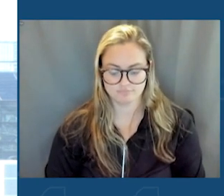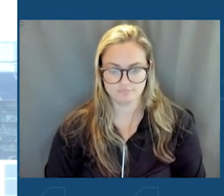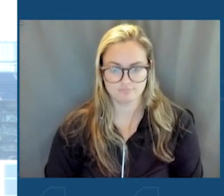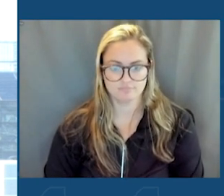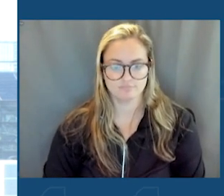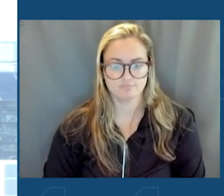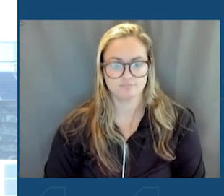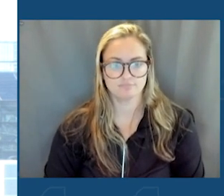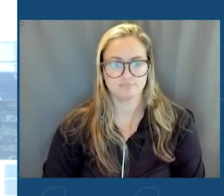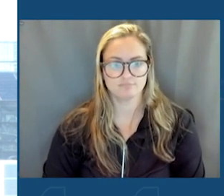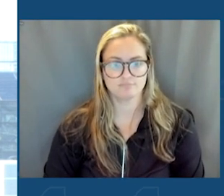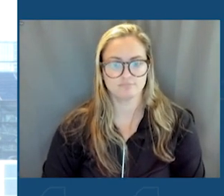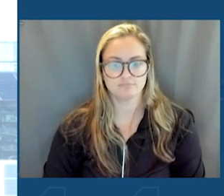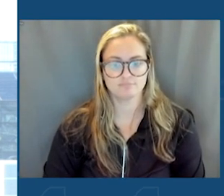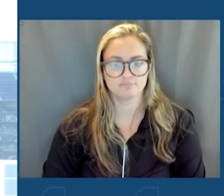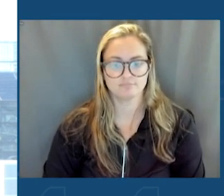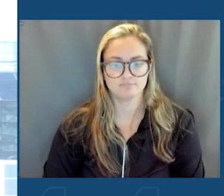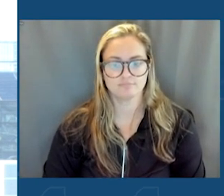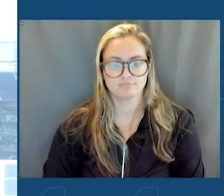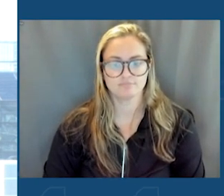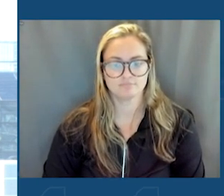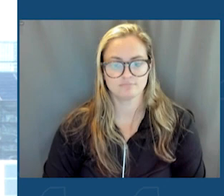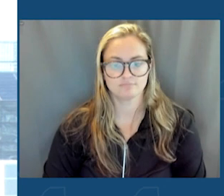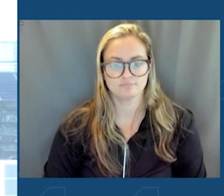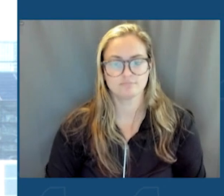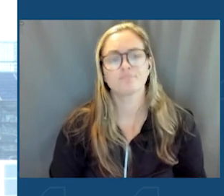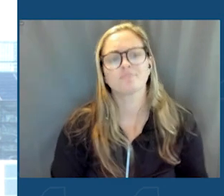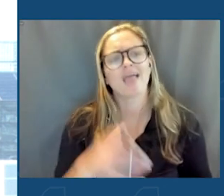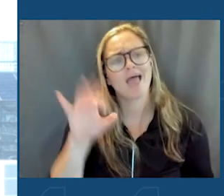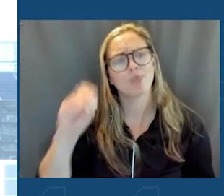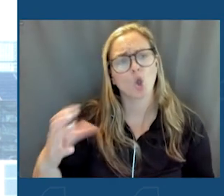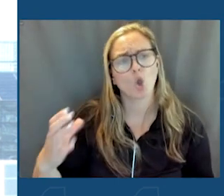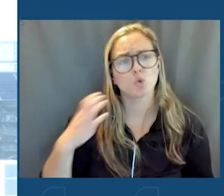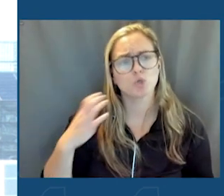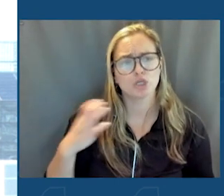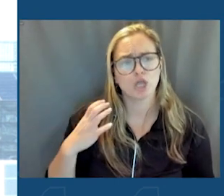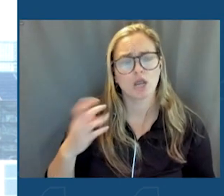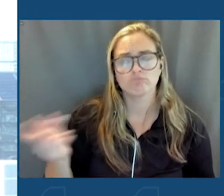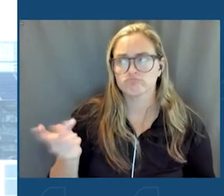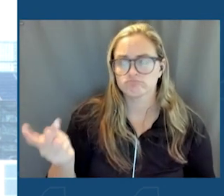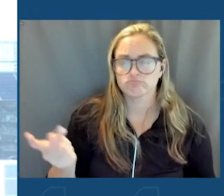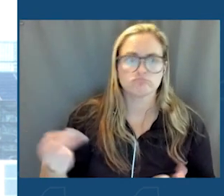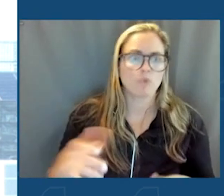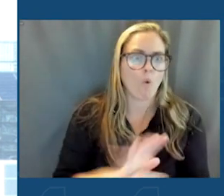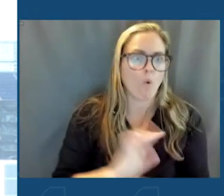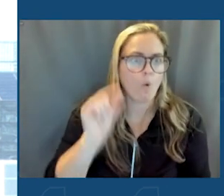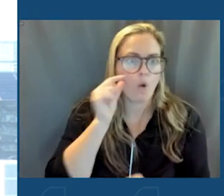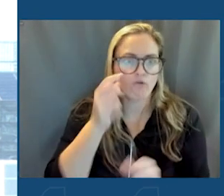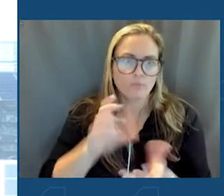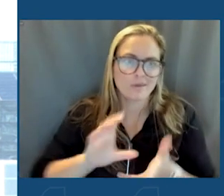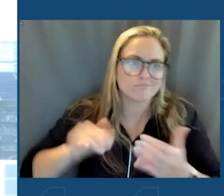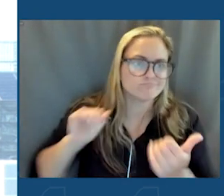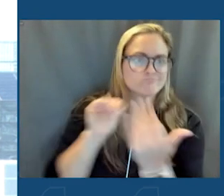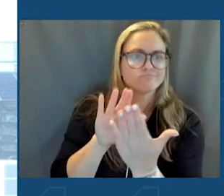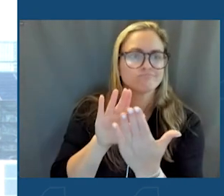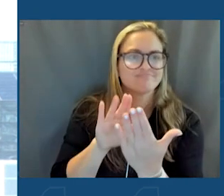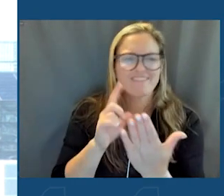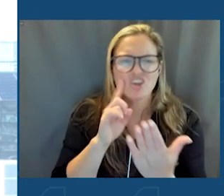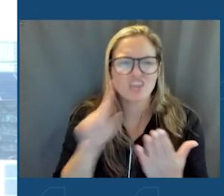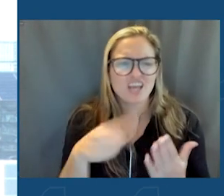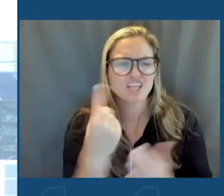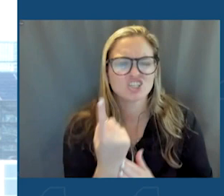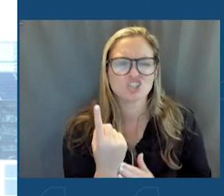And the co-chairs, and this will give you a sense, as Kathy alluded to, this is a whole-of-government approach. So anybody who thinks this is just a